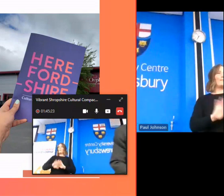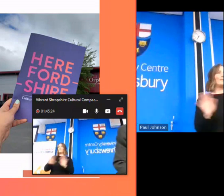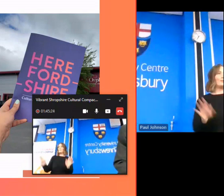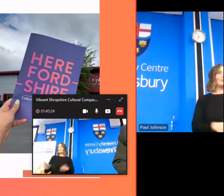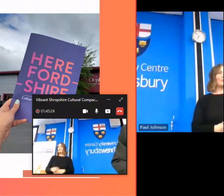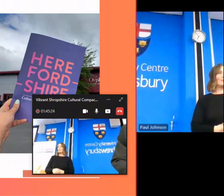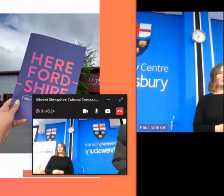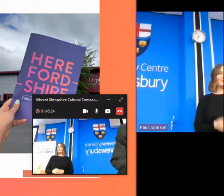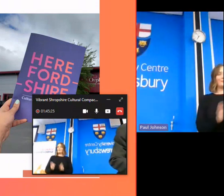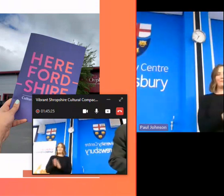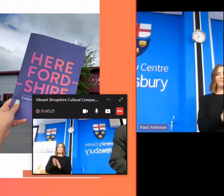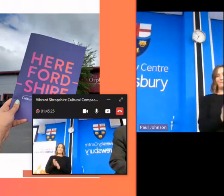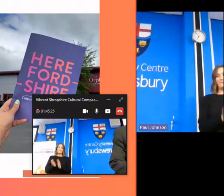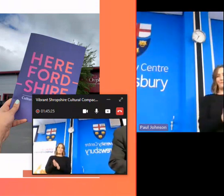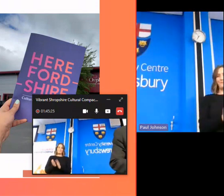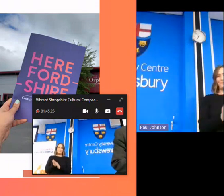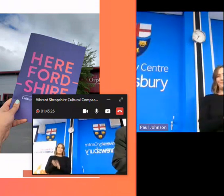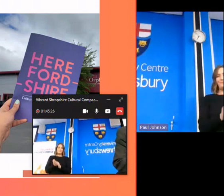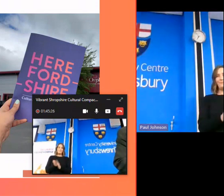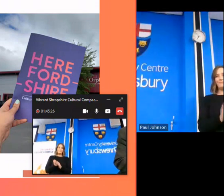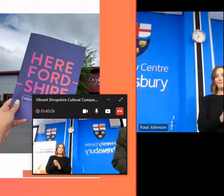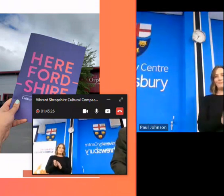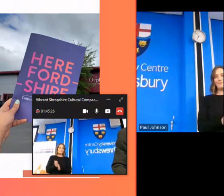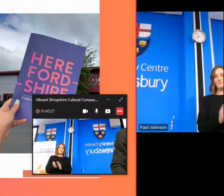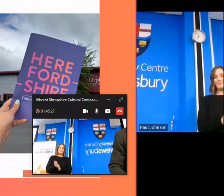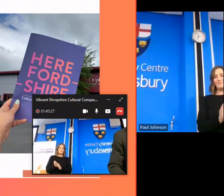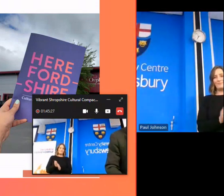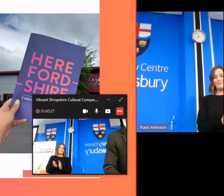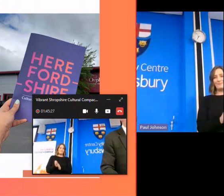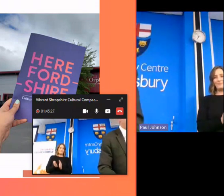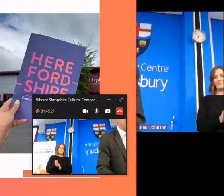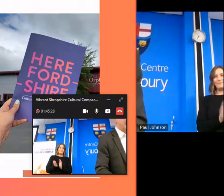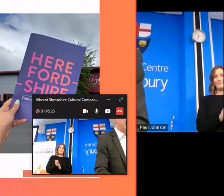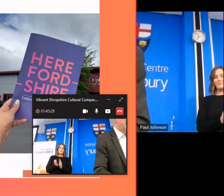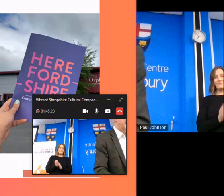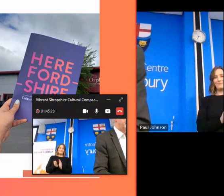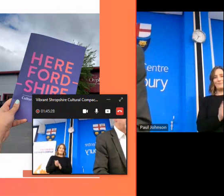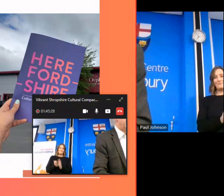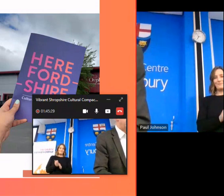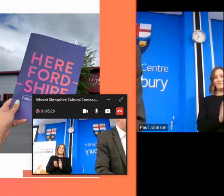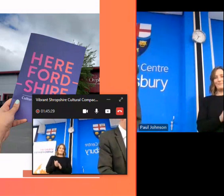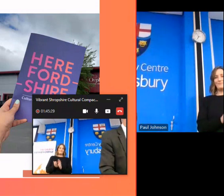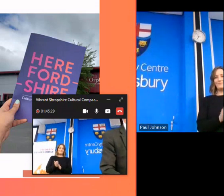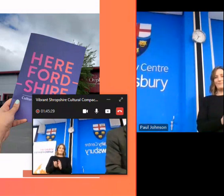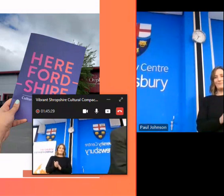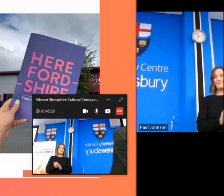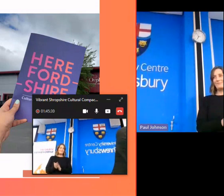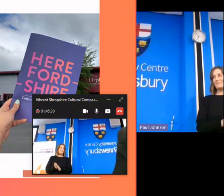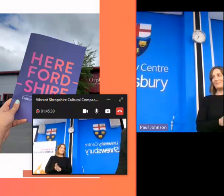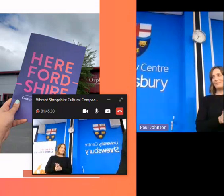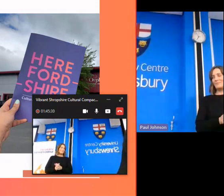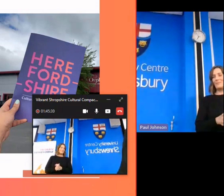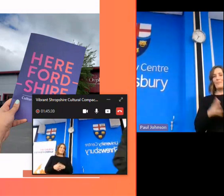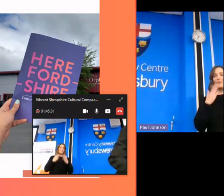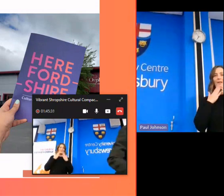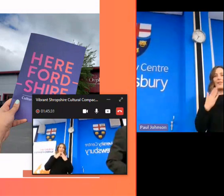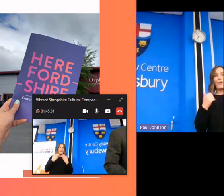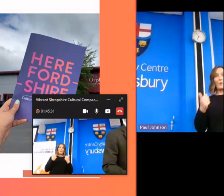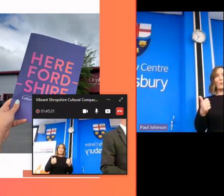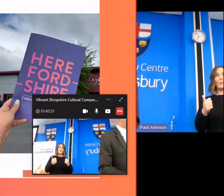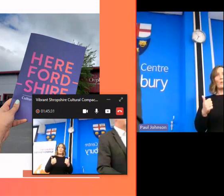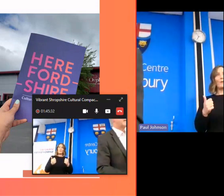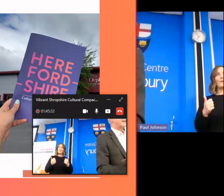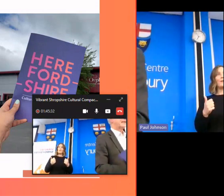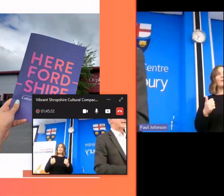you so we've got